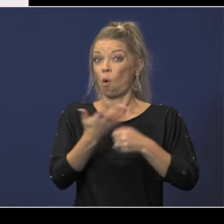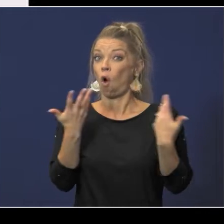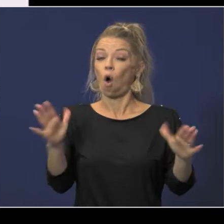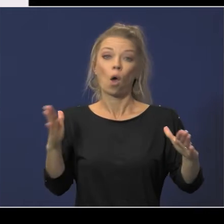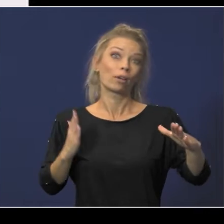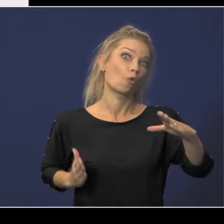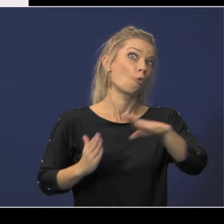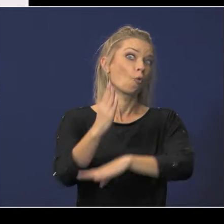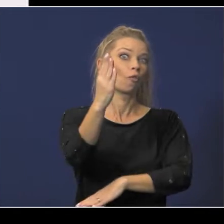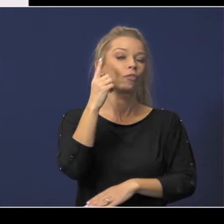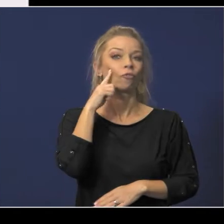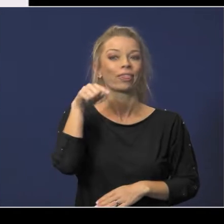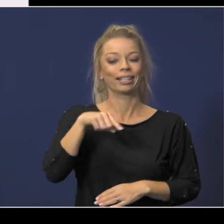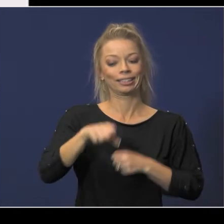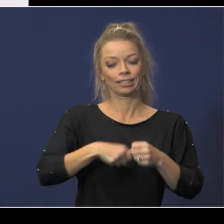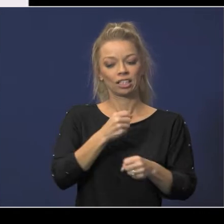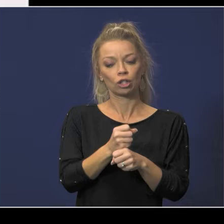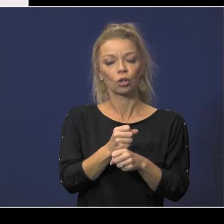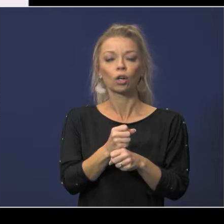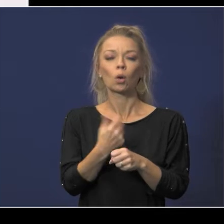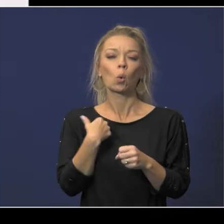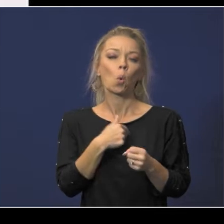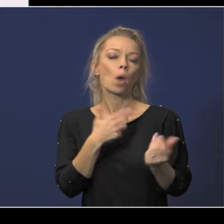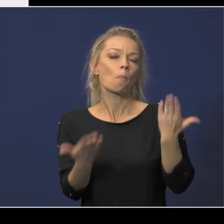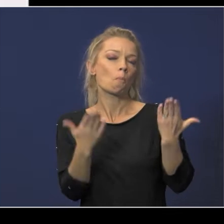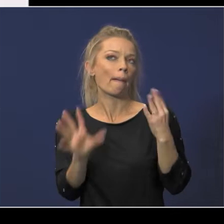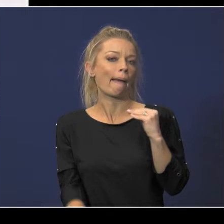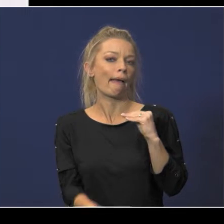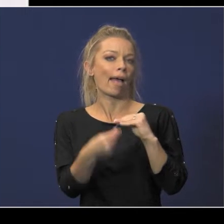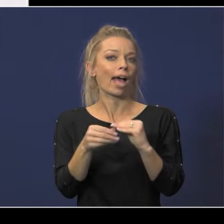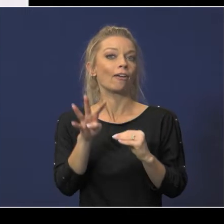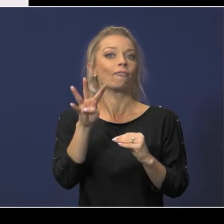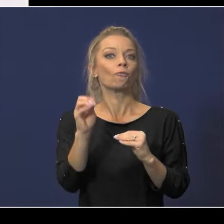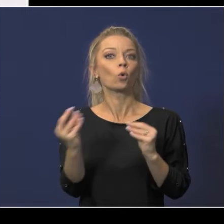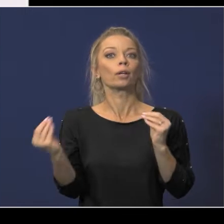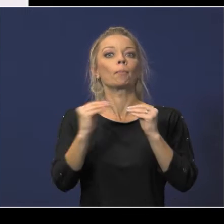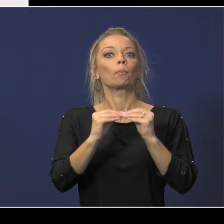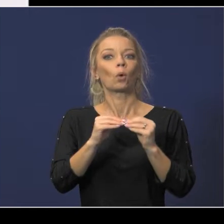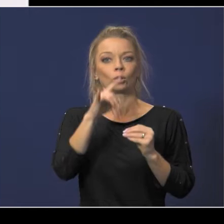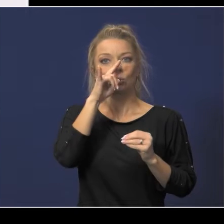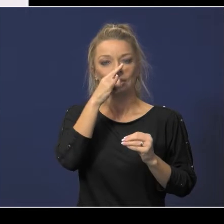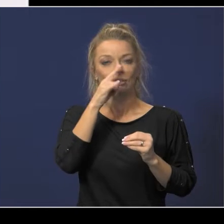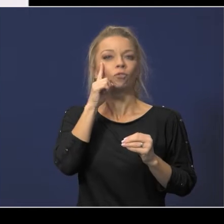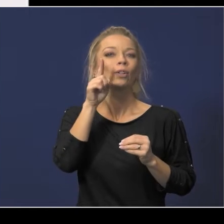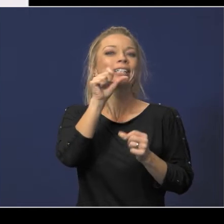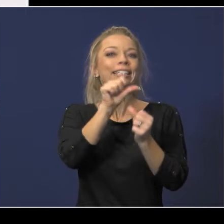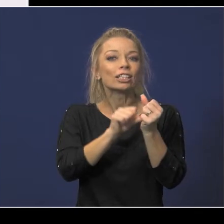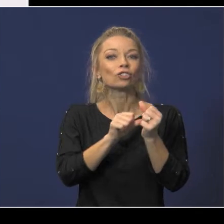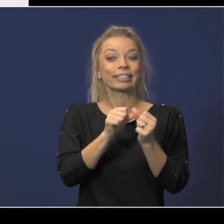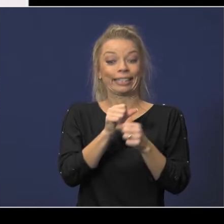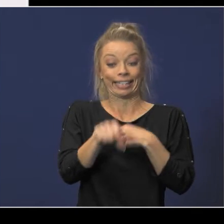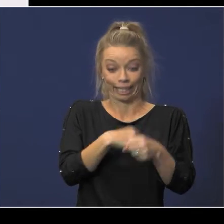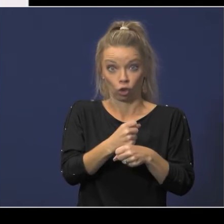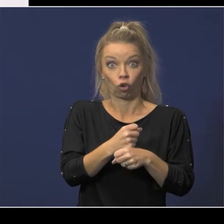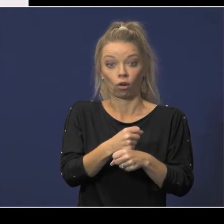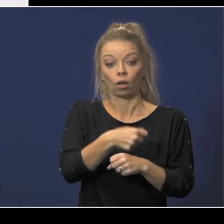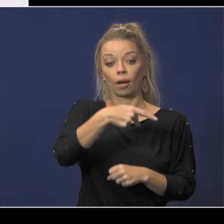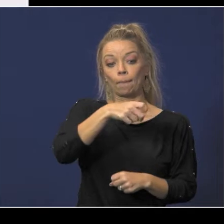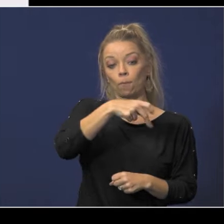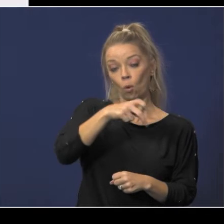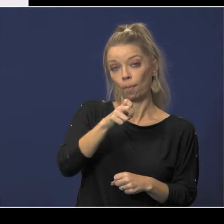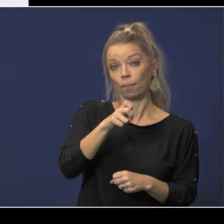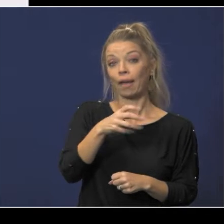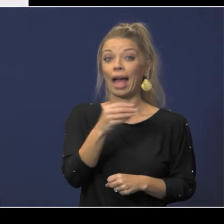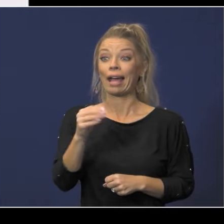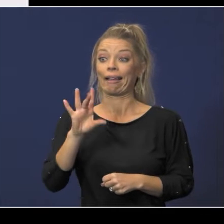projections for this year you can realistically add 40 more kids to the enrollment of each consecutive year at pope and respectively you could add 80